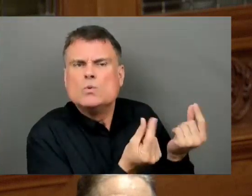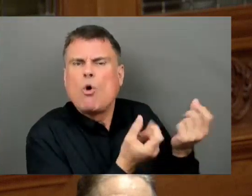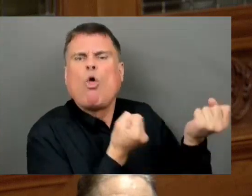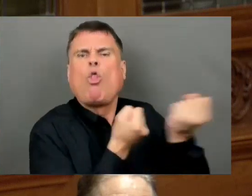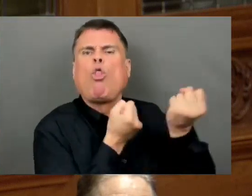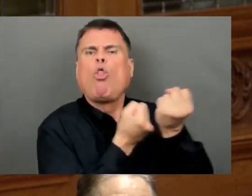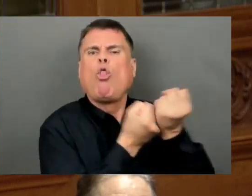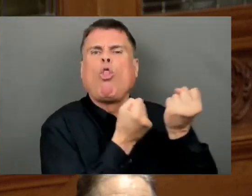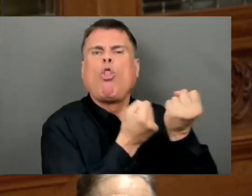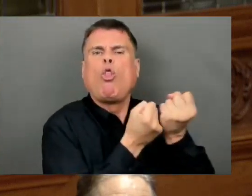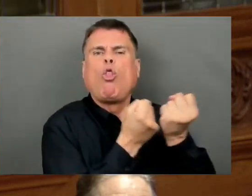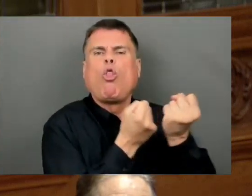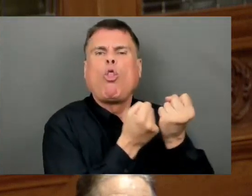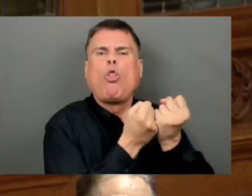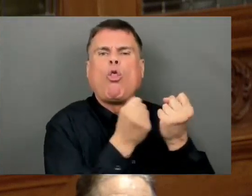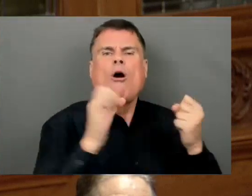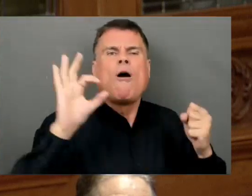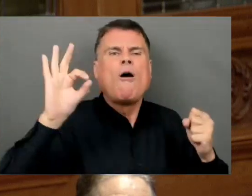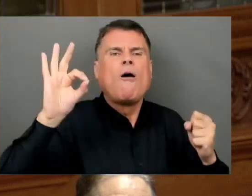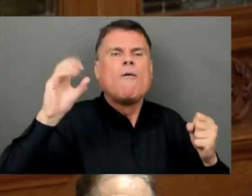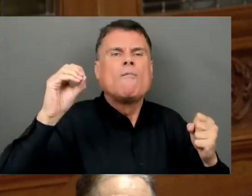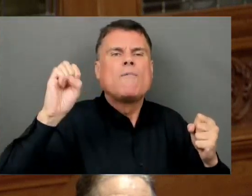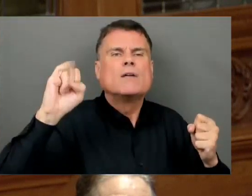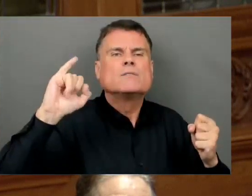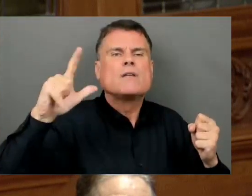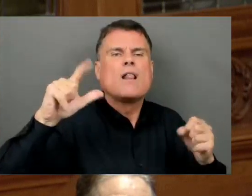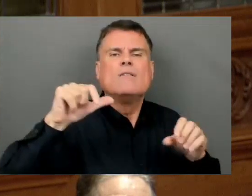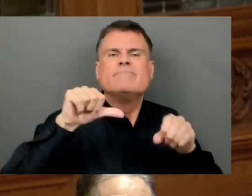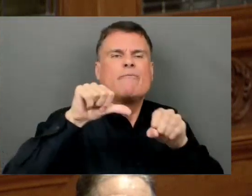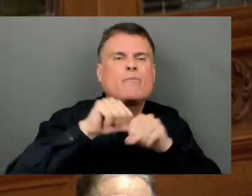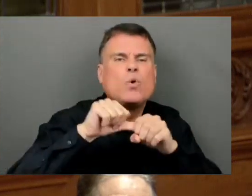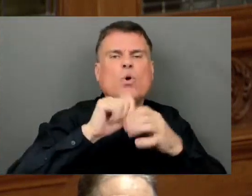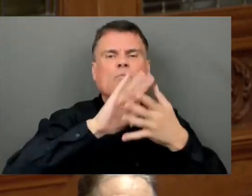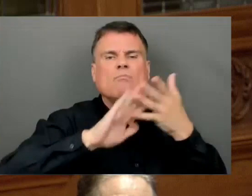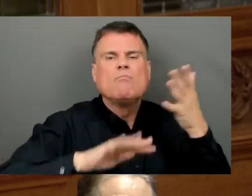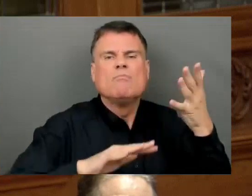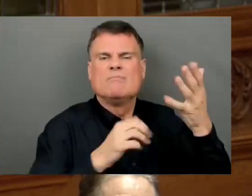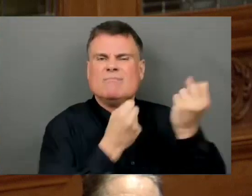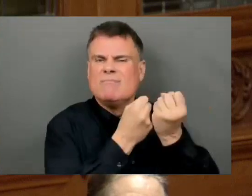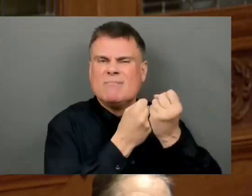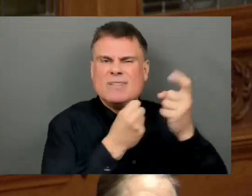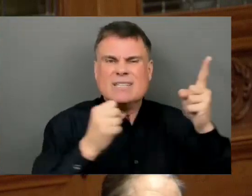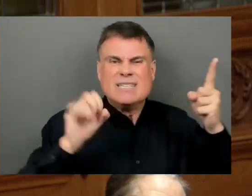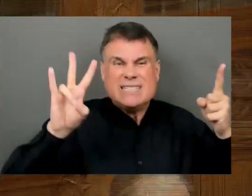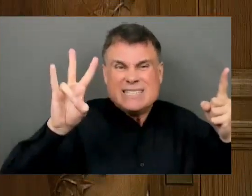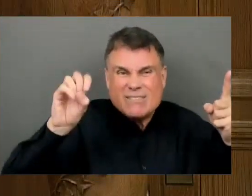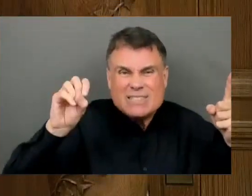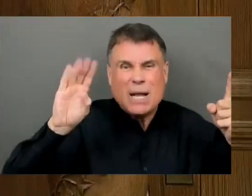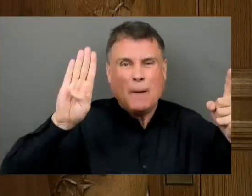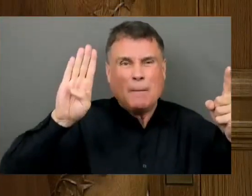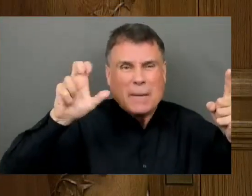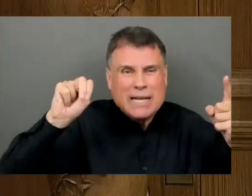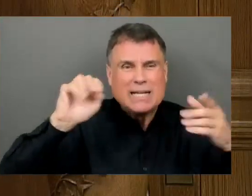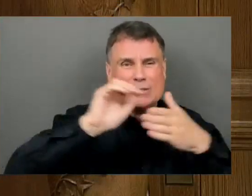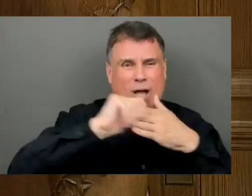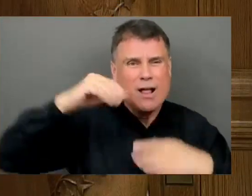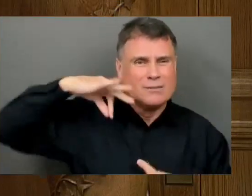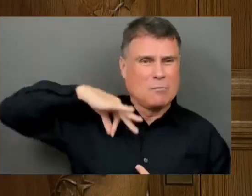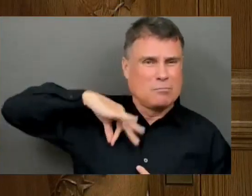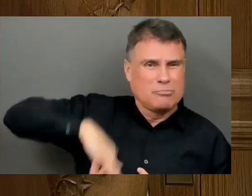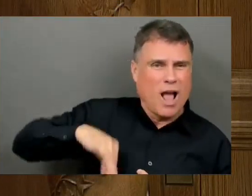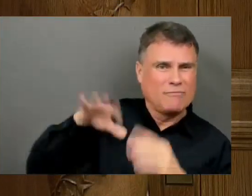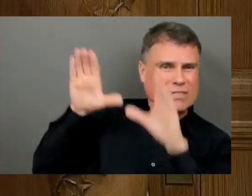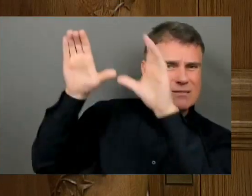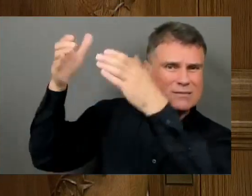brought in $70 billion in profits just in Canada in 2022? Mr. Minister. Thank you